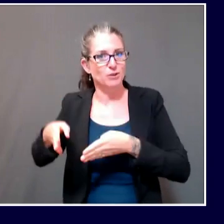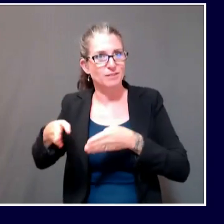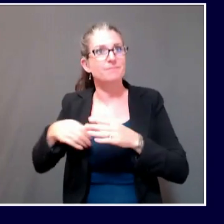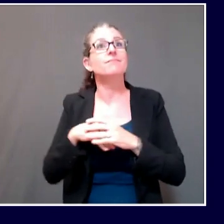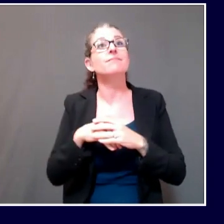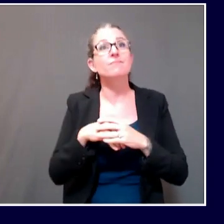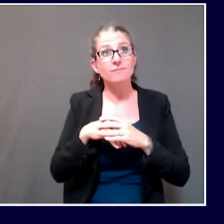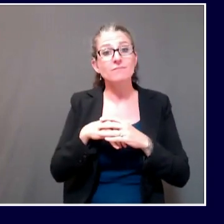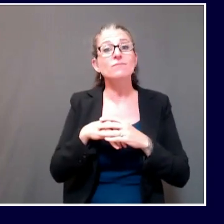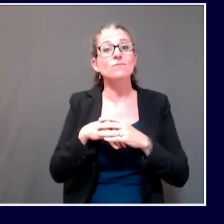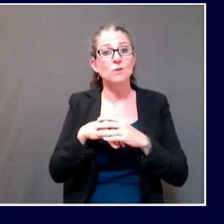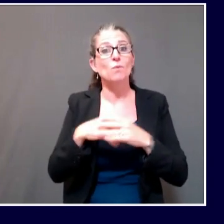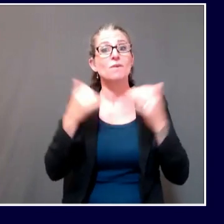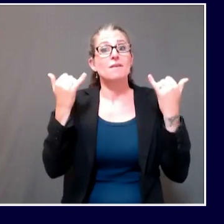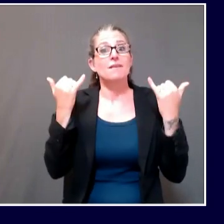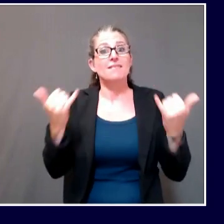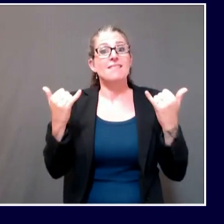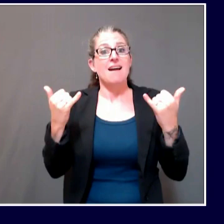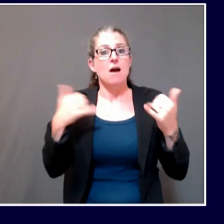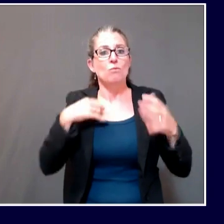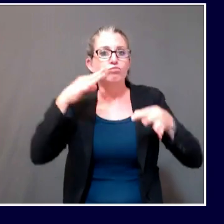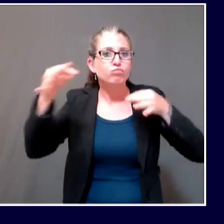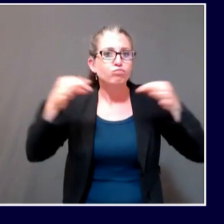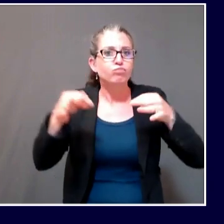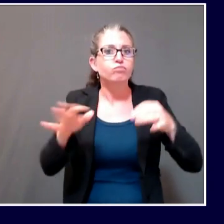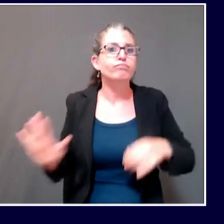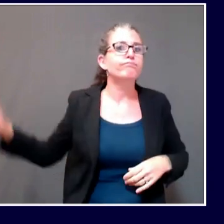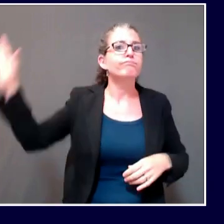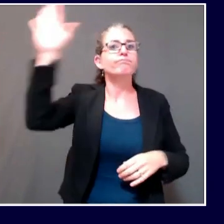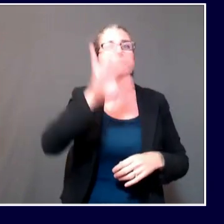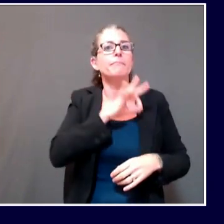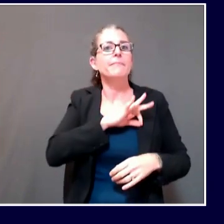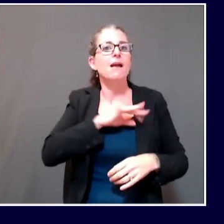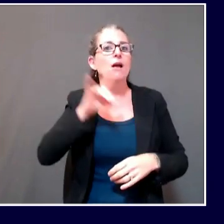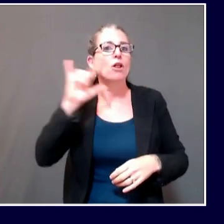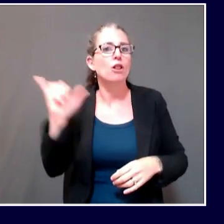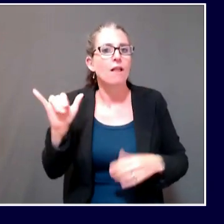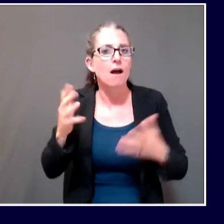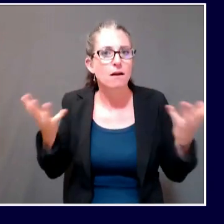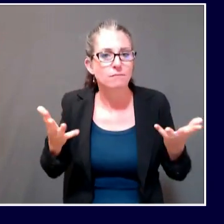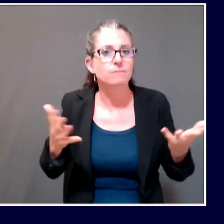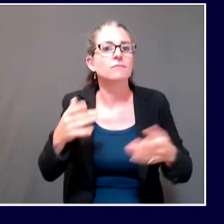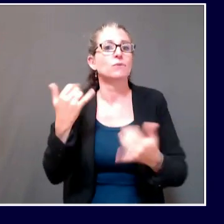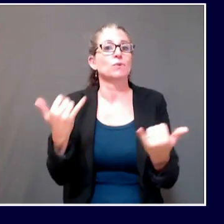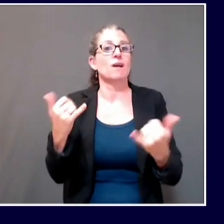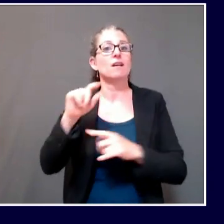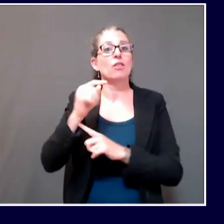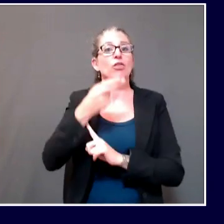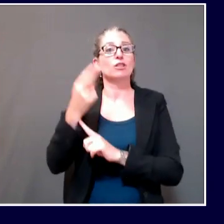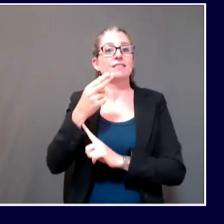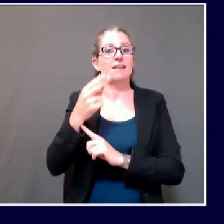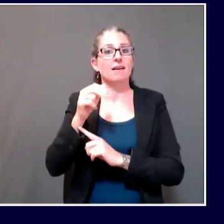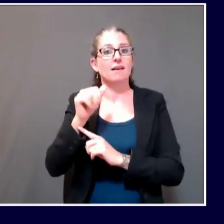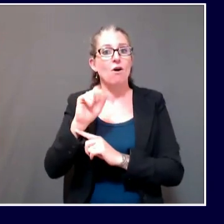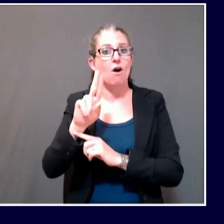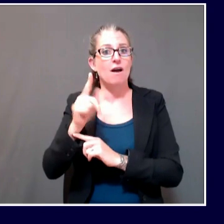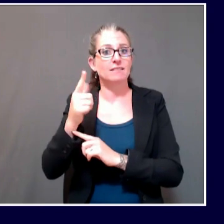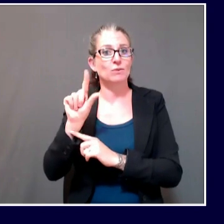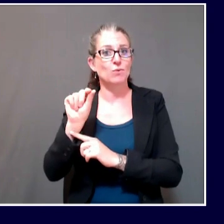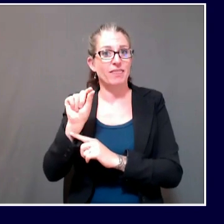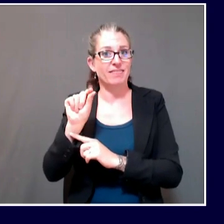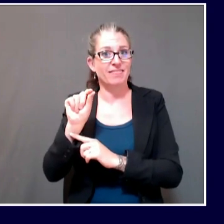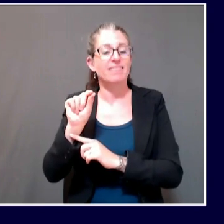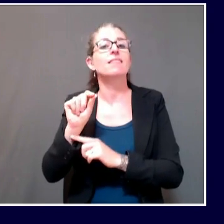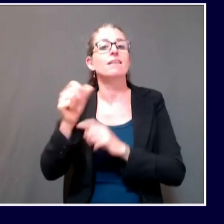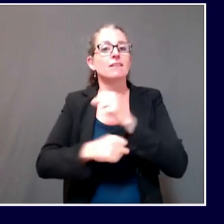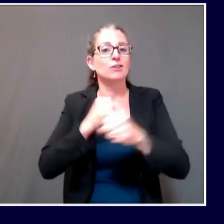going on in the state of Maine for today, Thursday, August 20th, 2020. I'll begin with a brief public